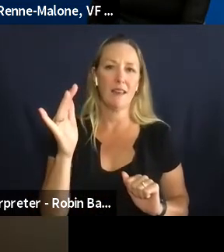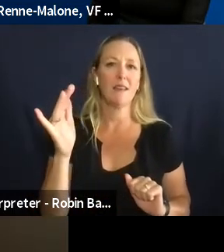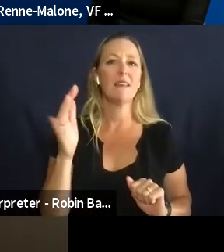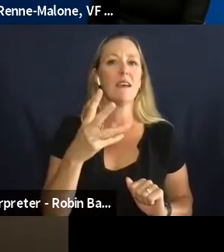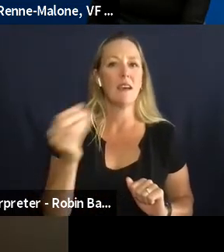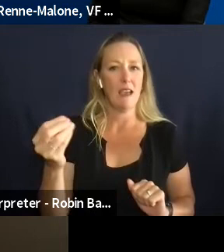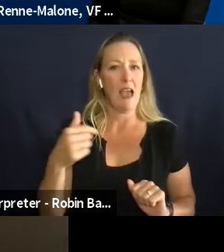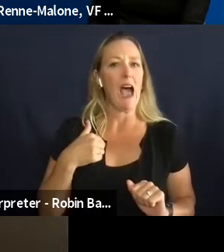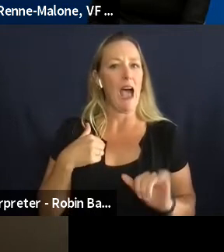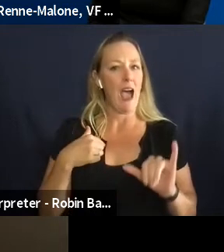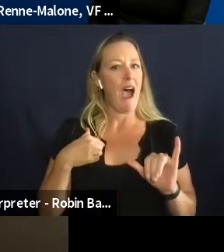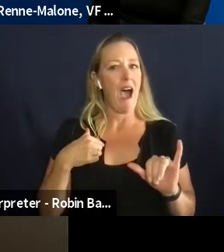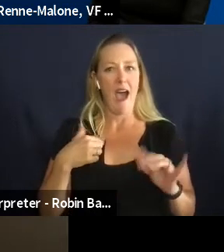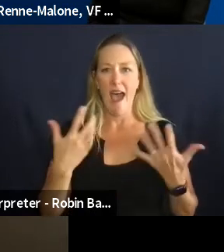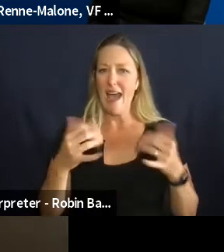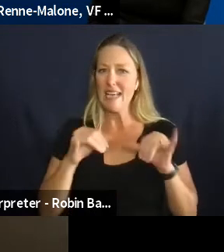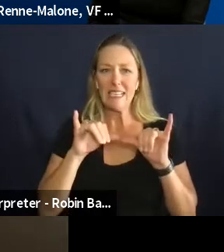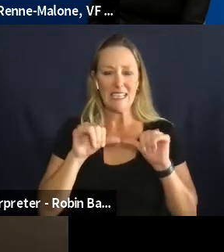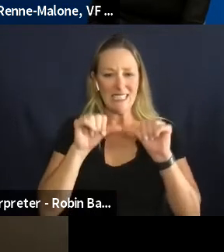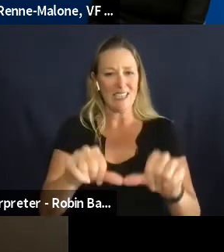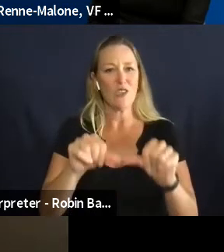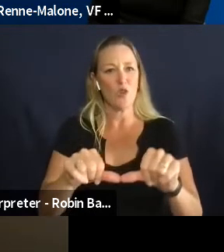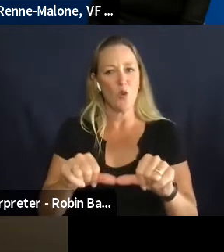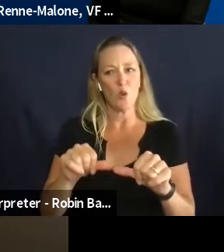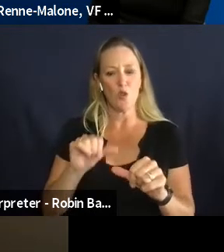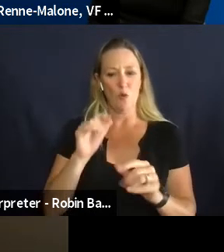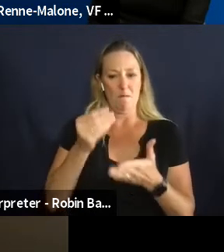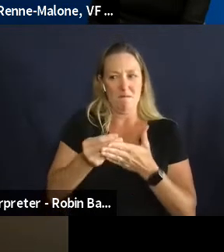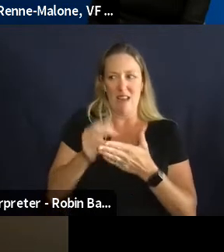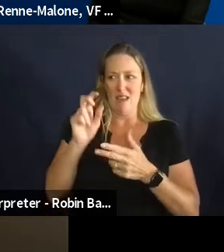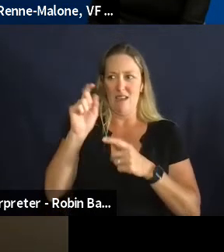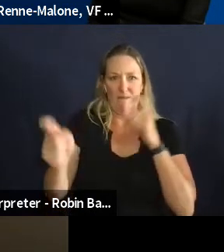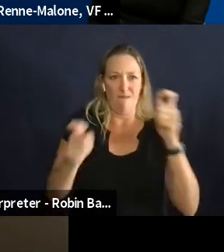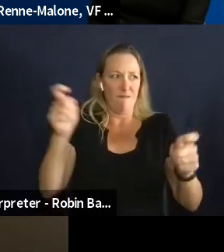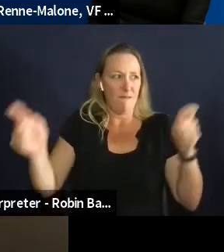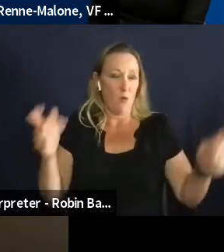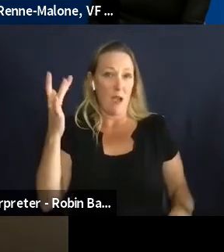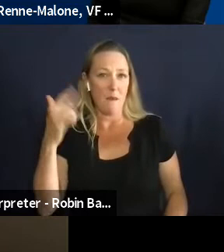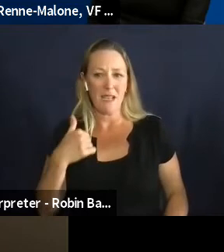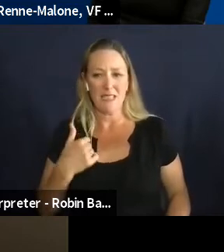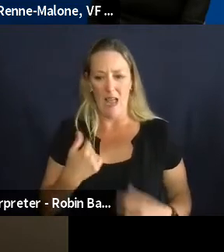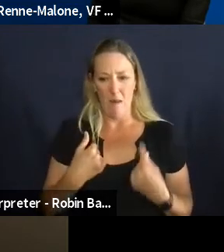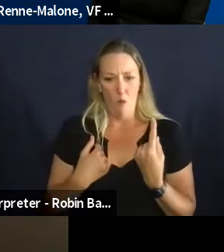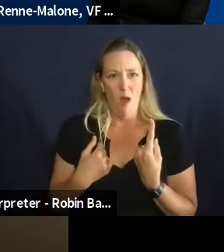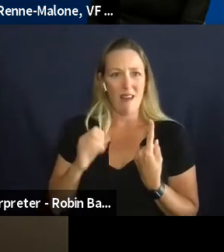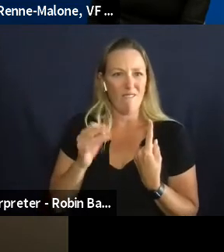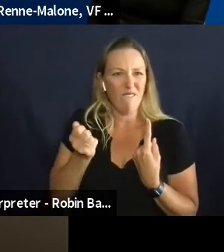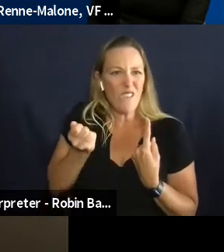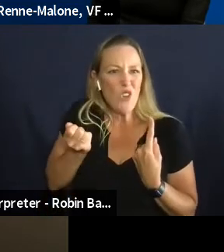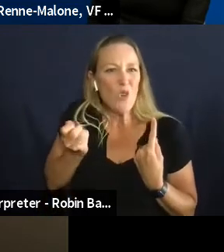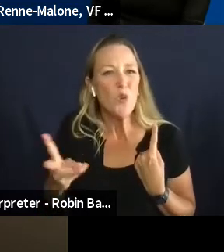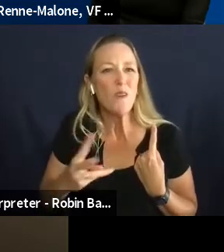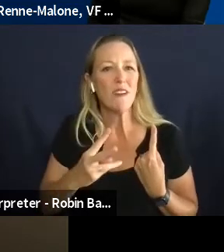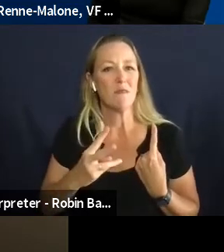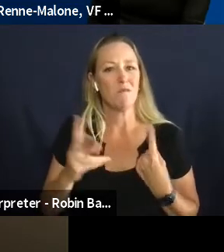i stay in the philanthropic world because i'm one of very few voices for our community and